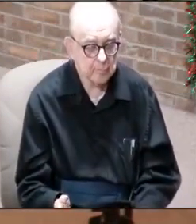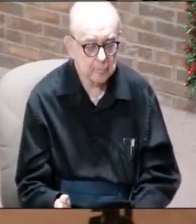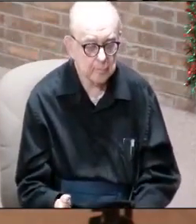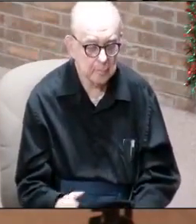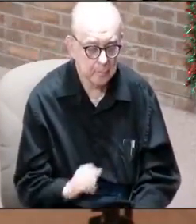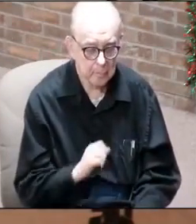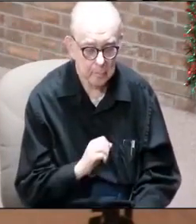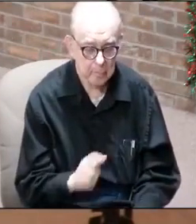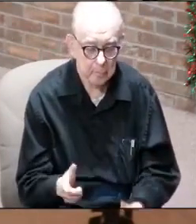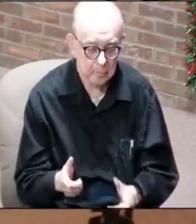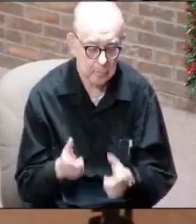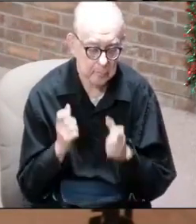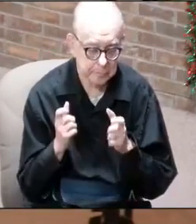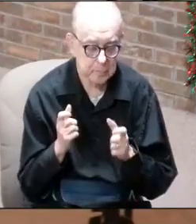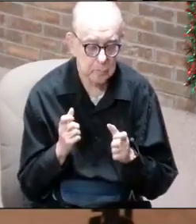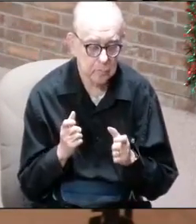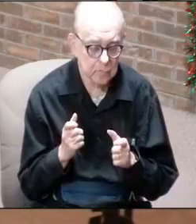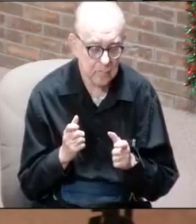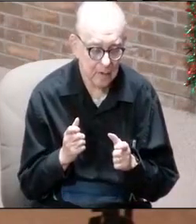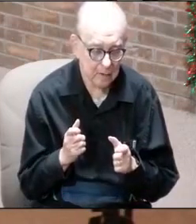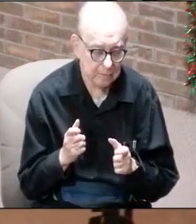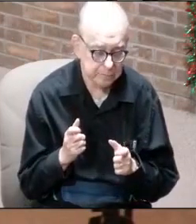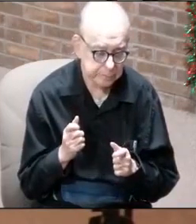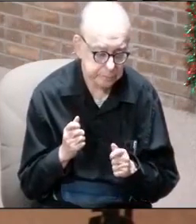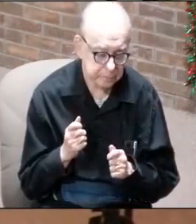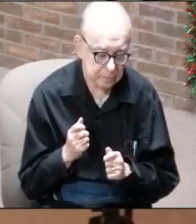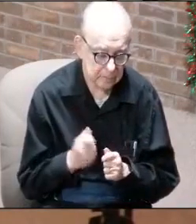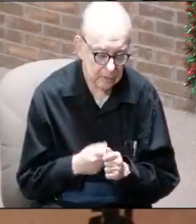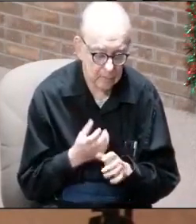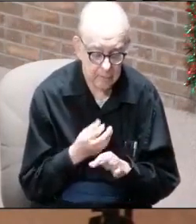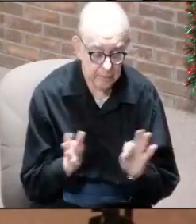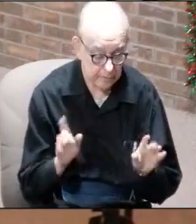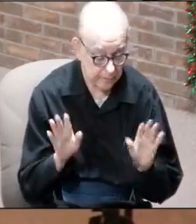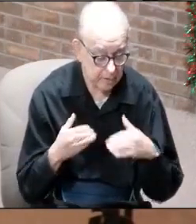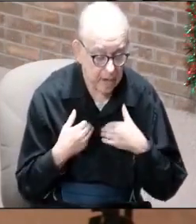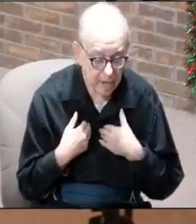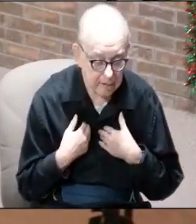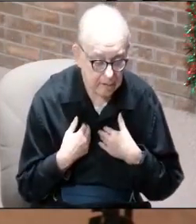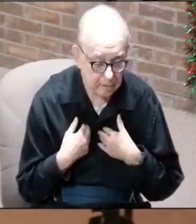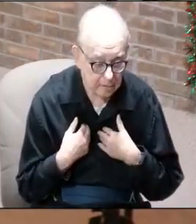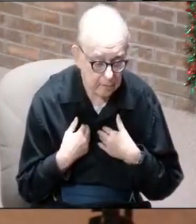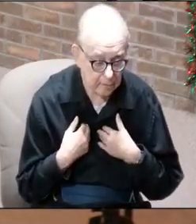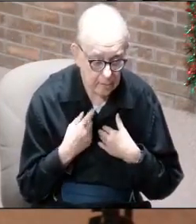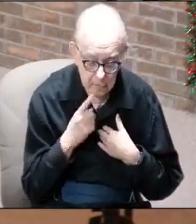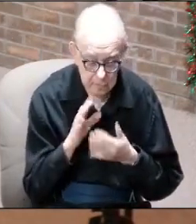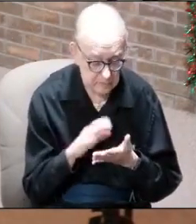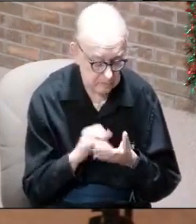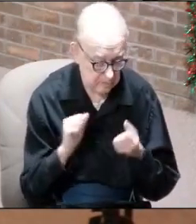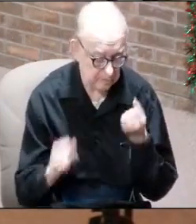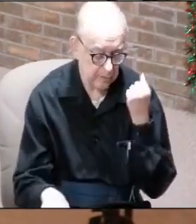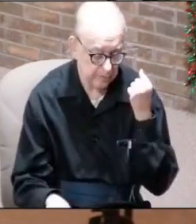all of a sudden every freedom that you had was erased.